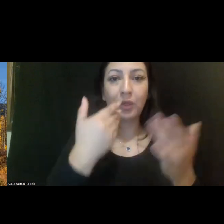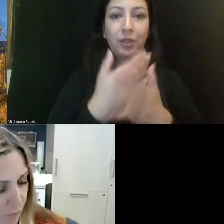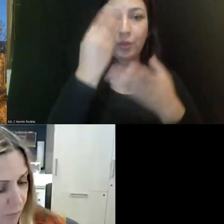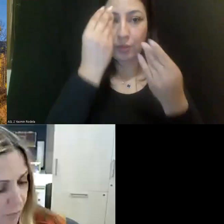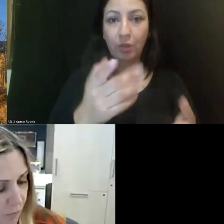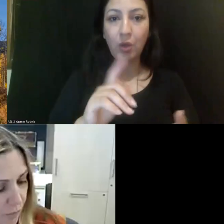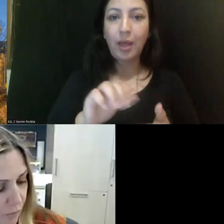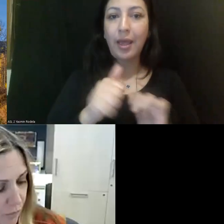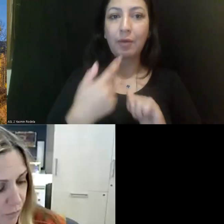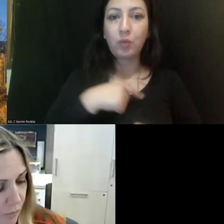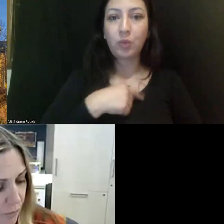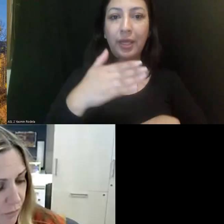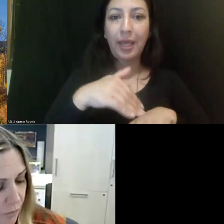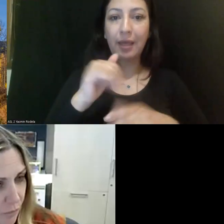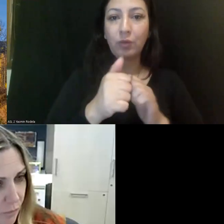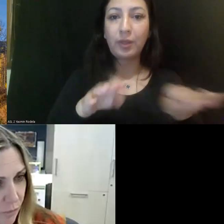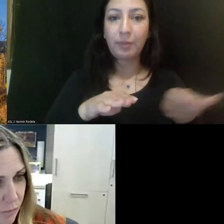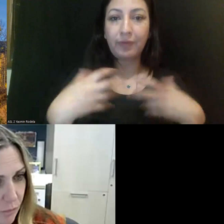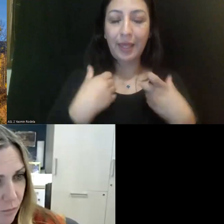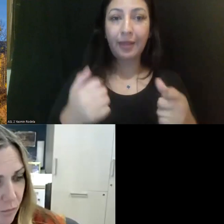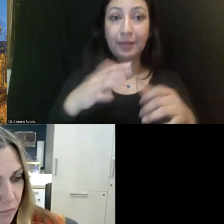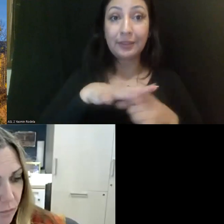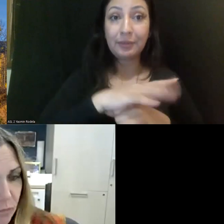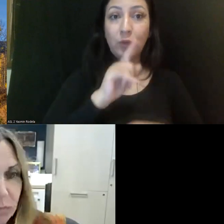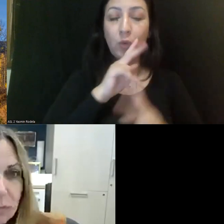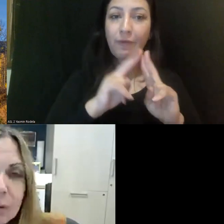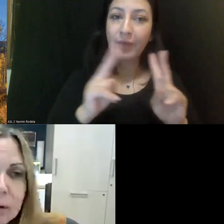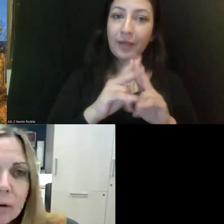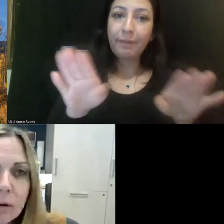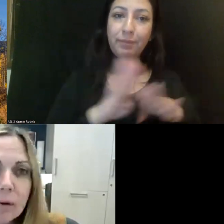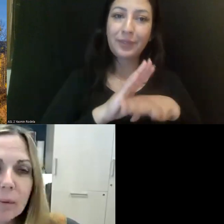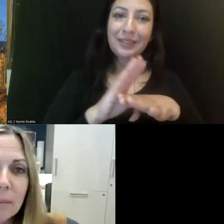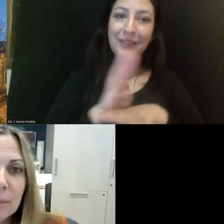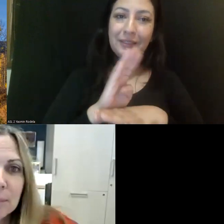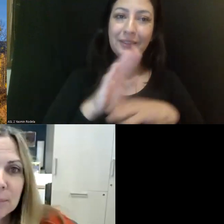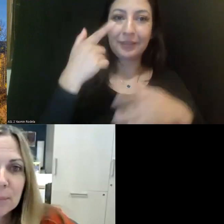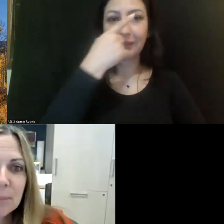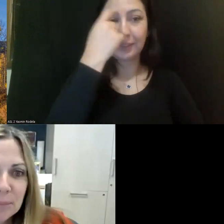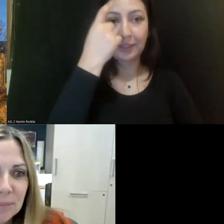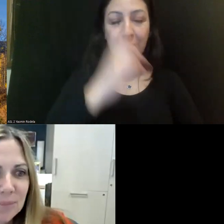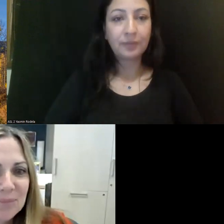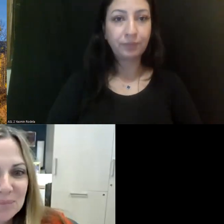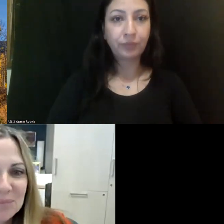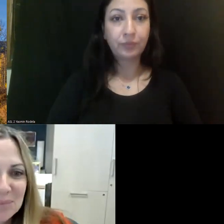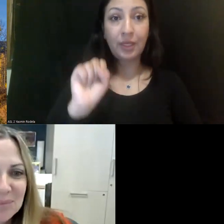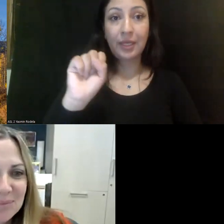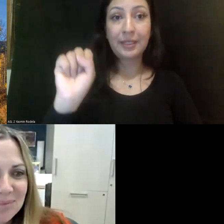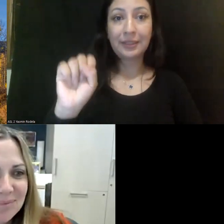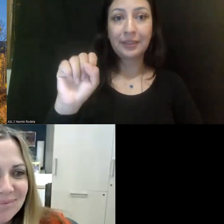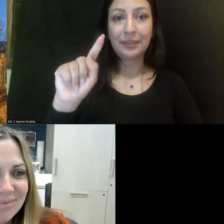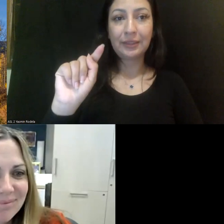where things are in the behavioral health space. It's been a very, very busy summer. And Stephanie, welcome